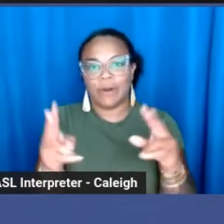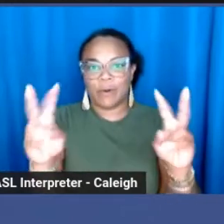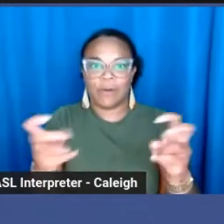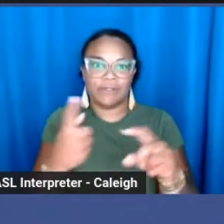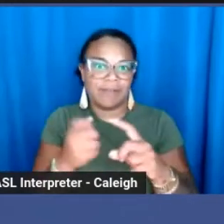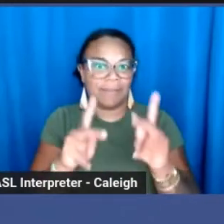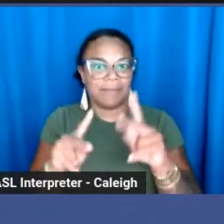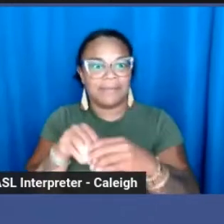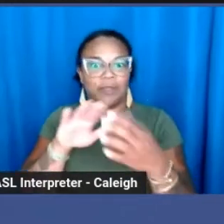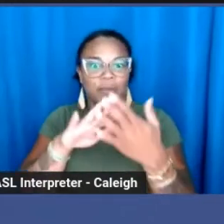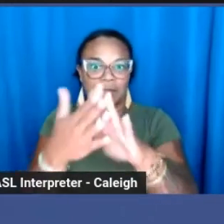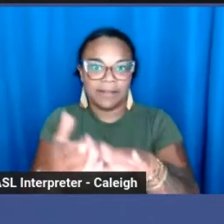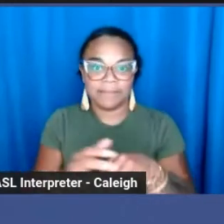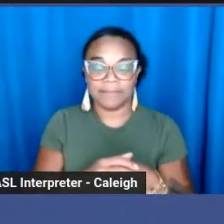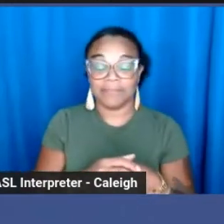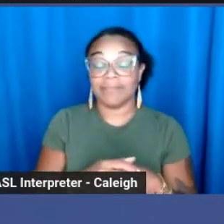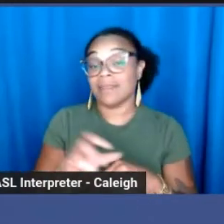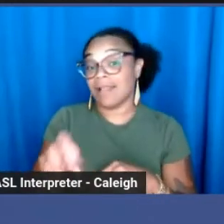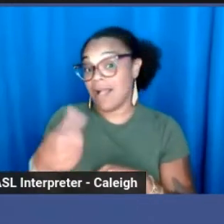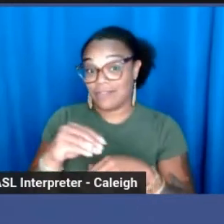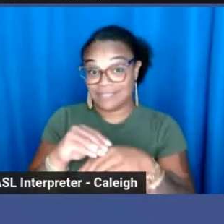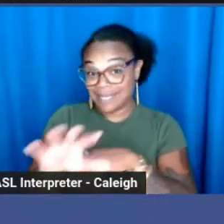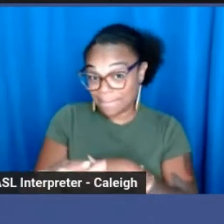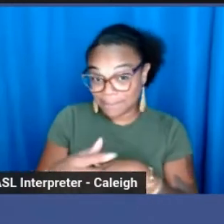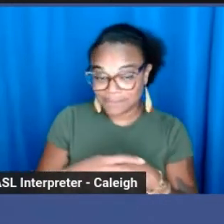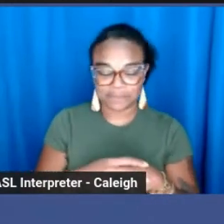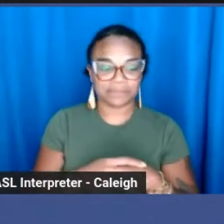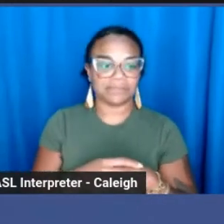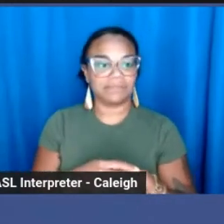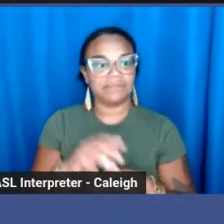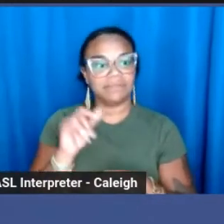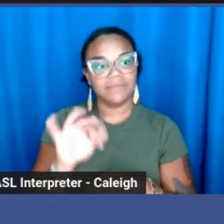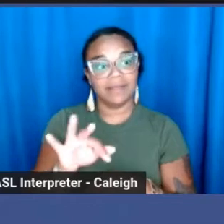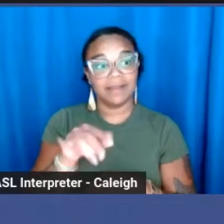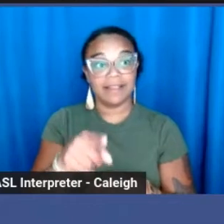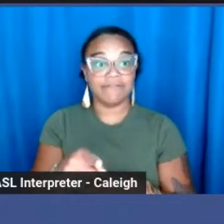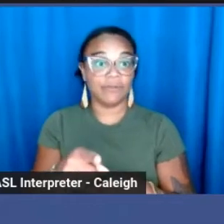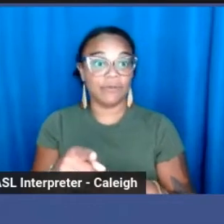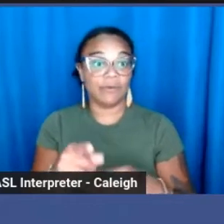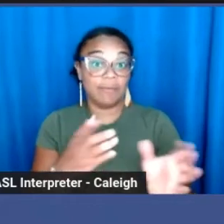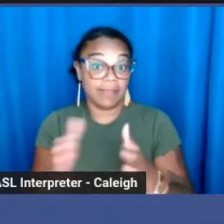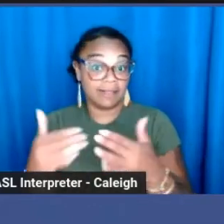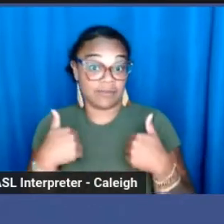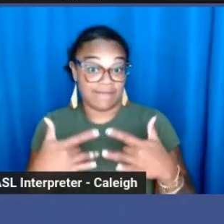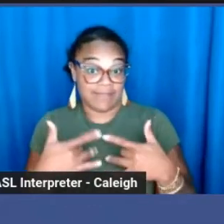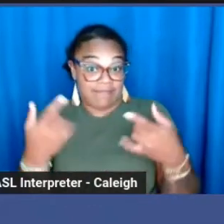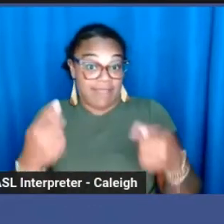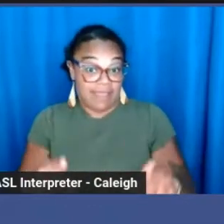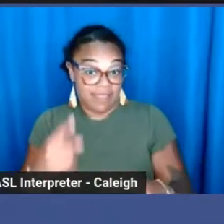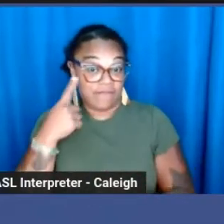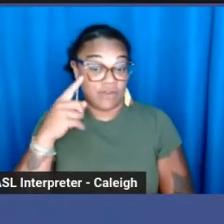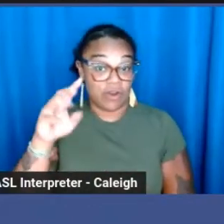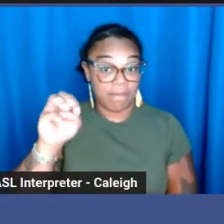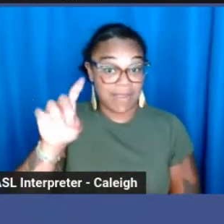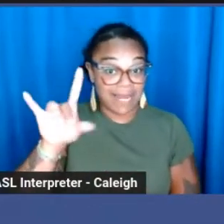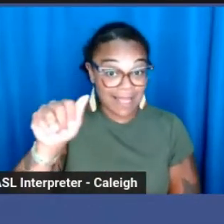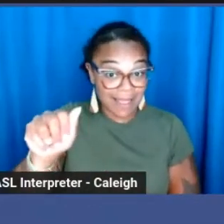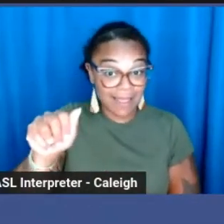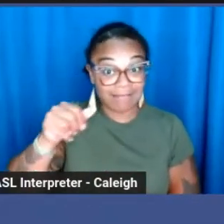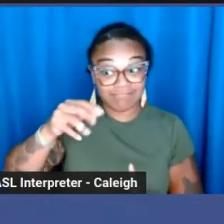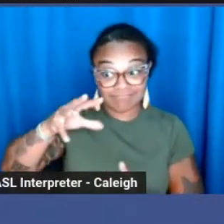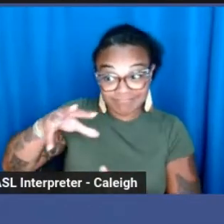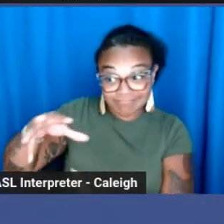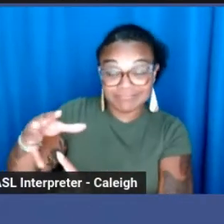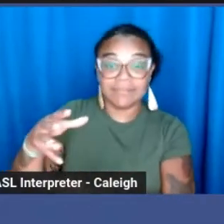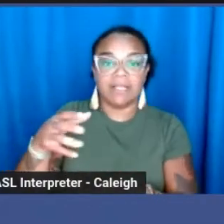And another tip I have is that if you are having an event for media coverage, you want to make it